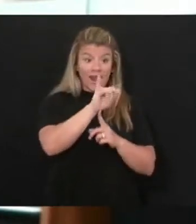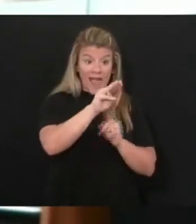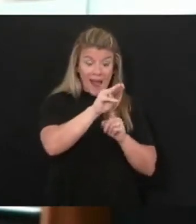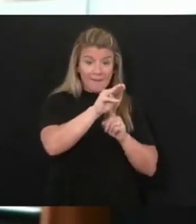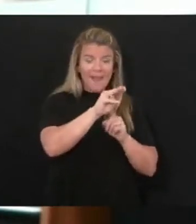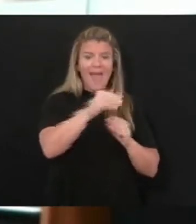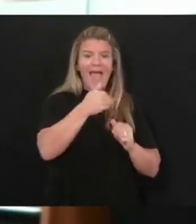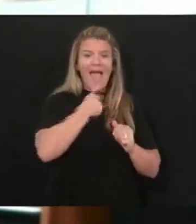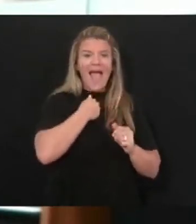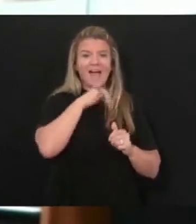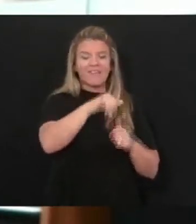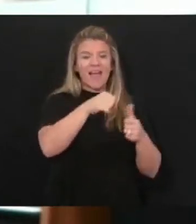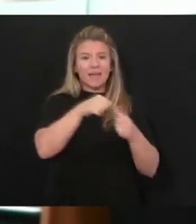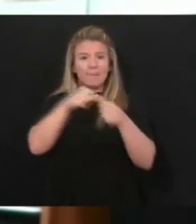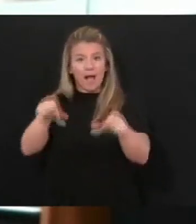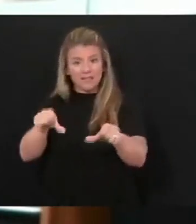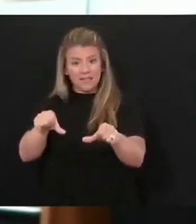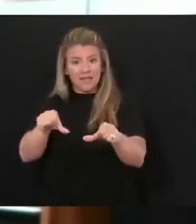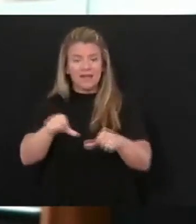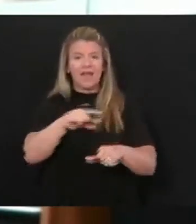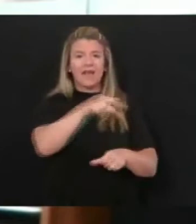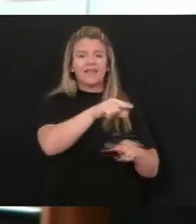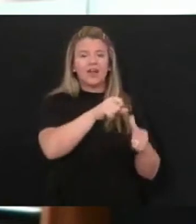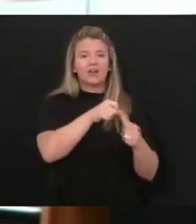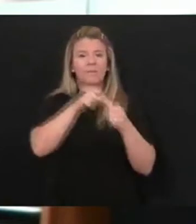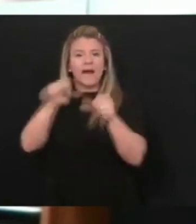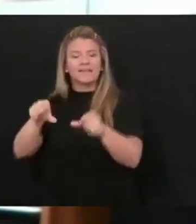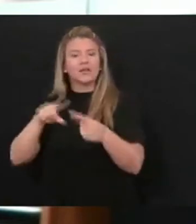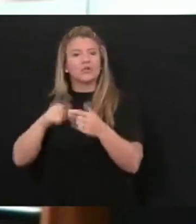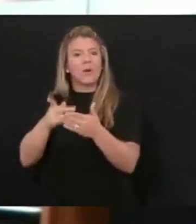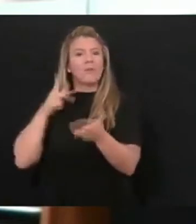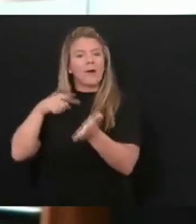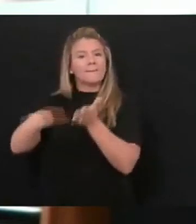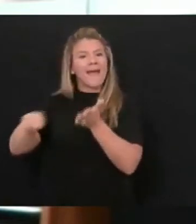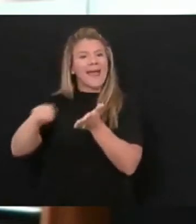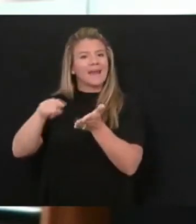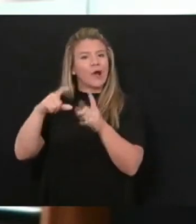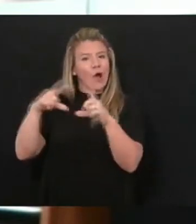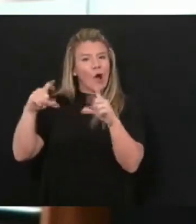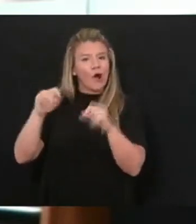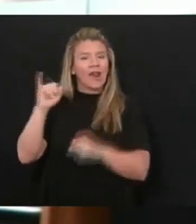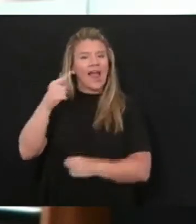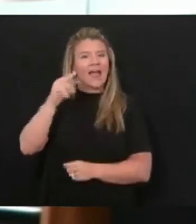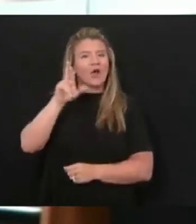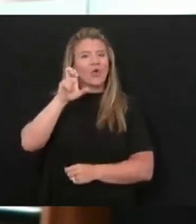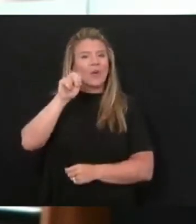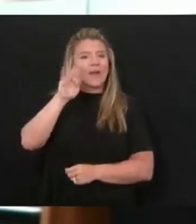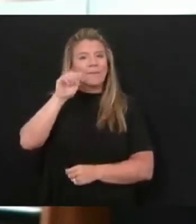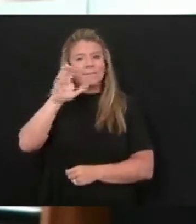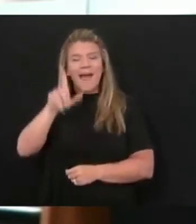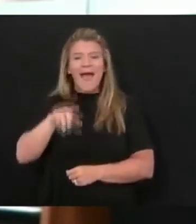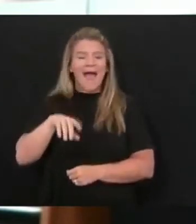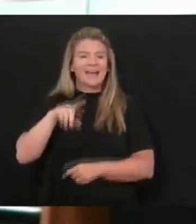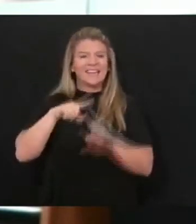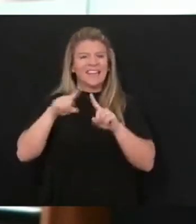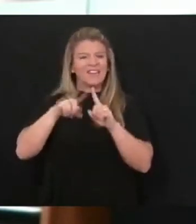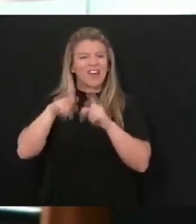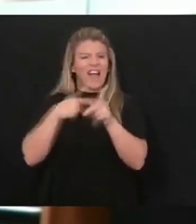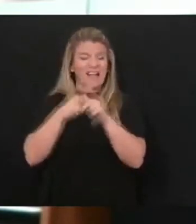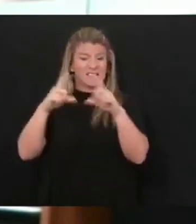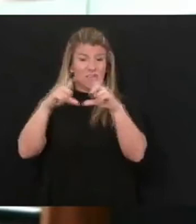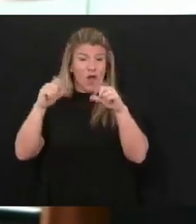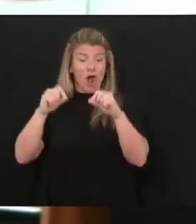deposited into a prepaid card, like a green dot card or a chime card. There's quite a few of those cards.